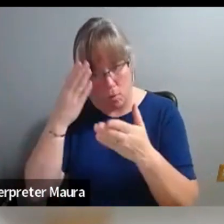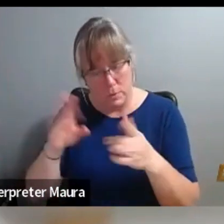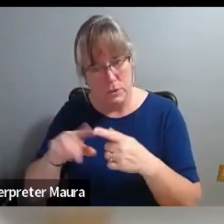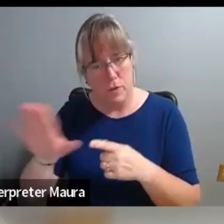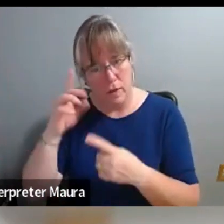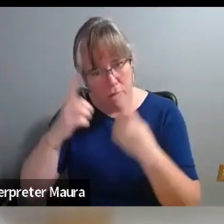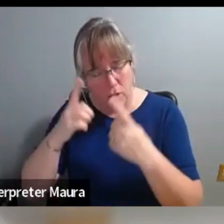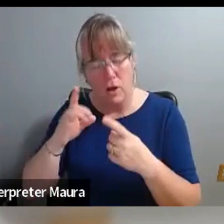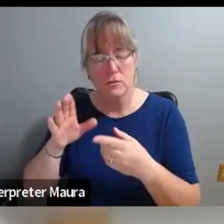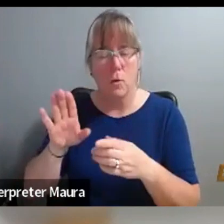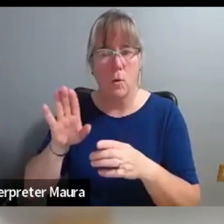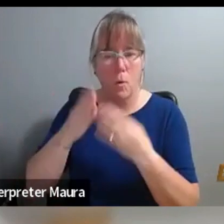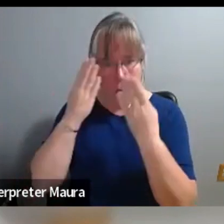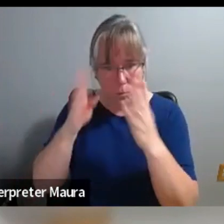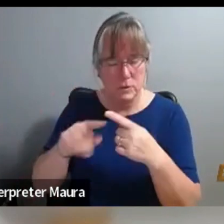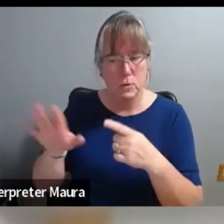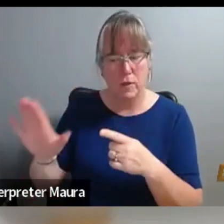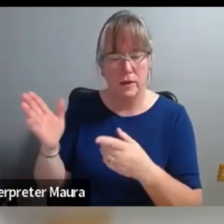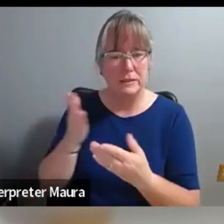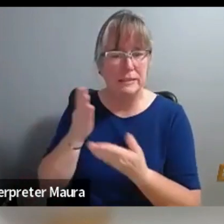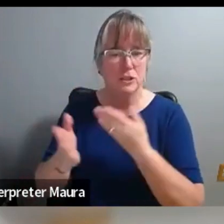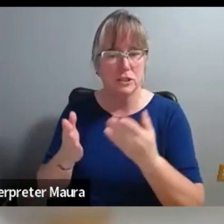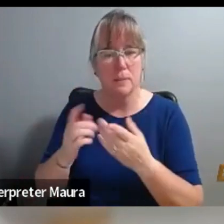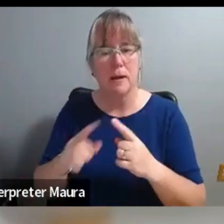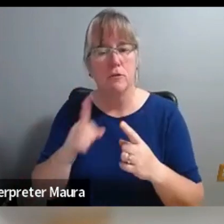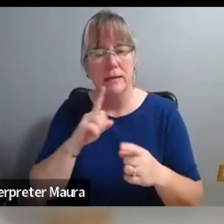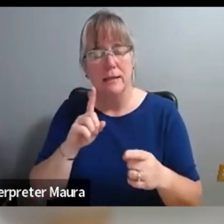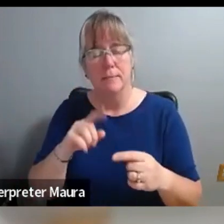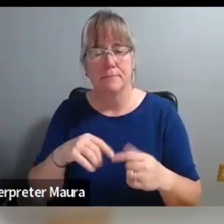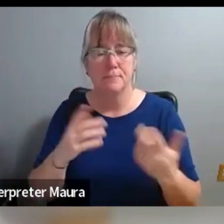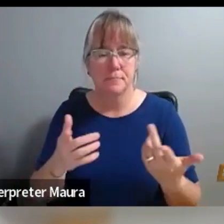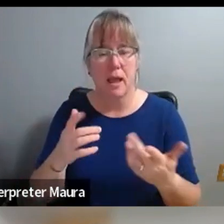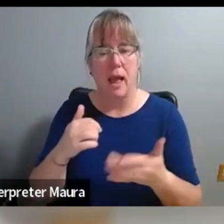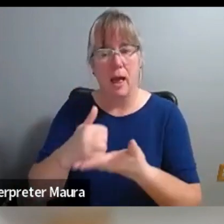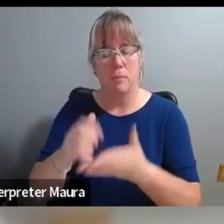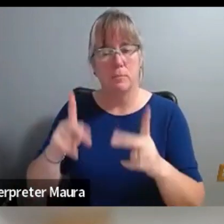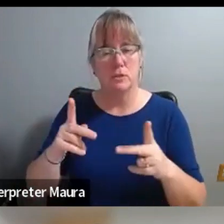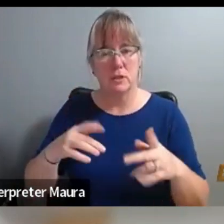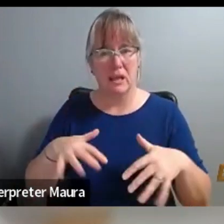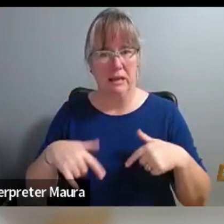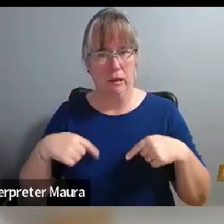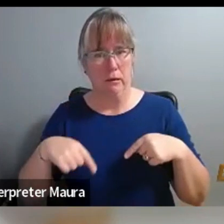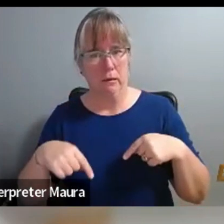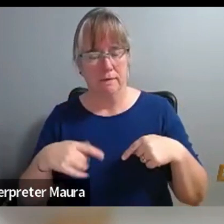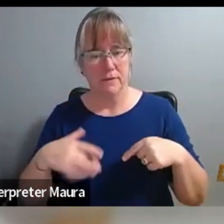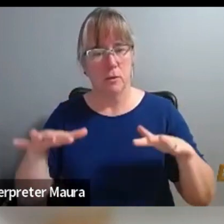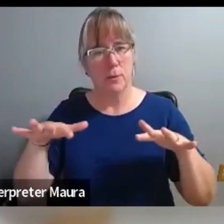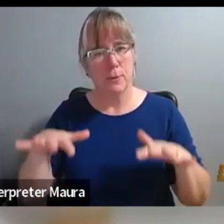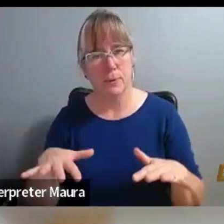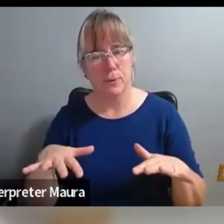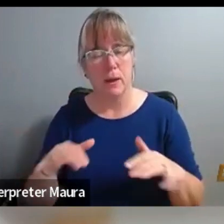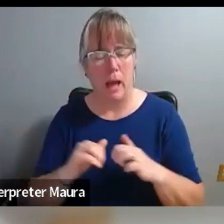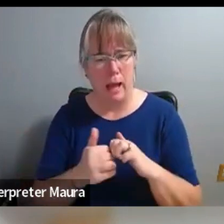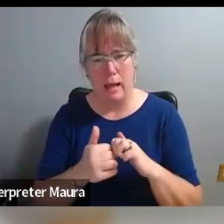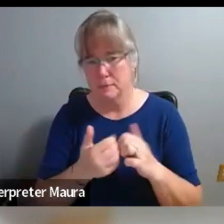part of this process, but how did, I mean, really putting something at ease isn't always that's simply just that, right? What do you think